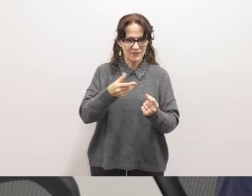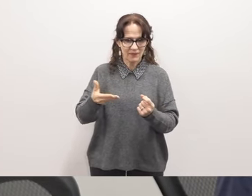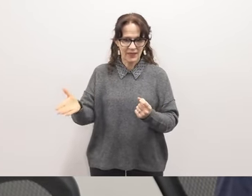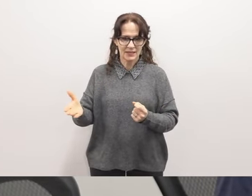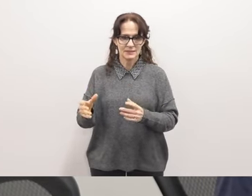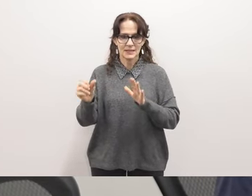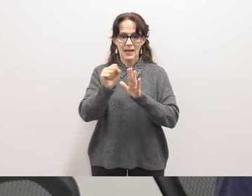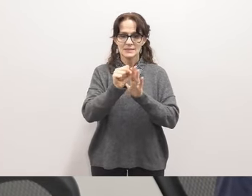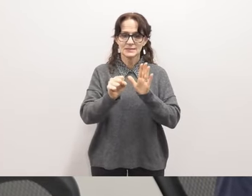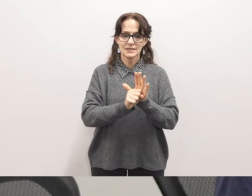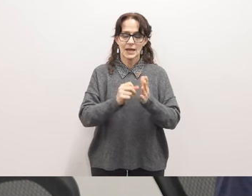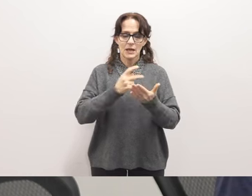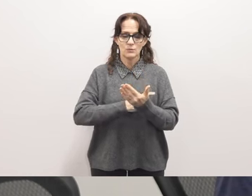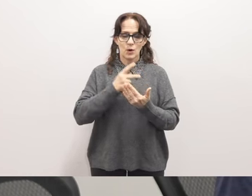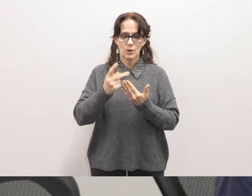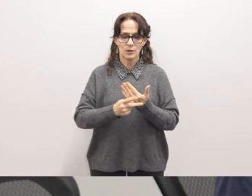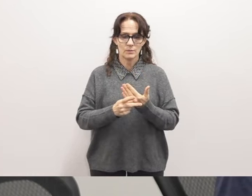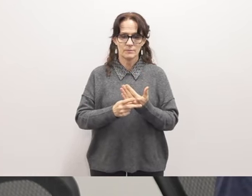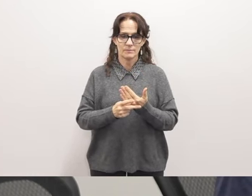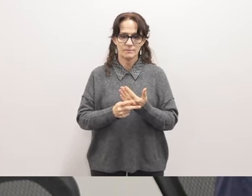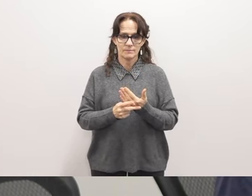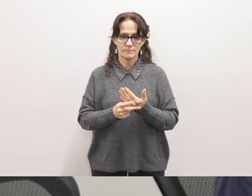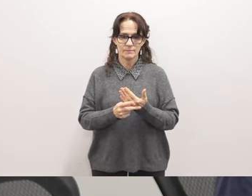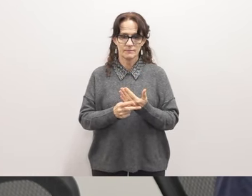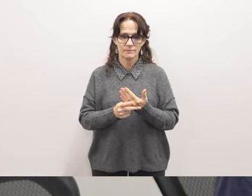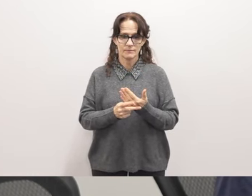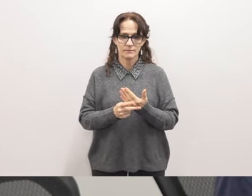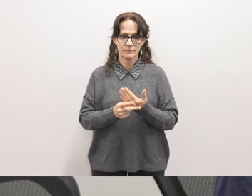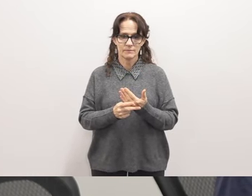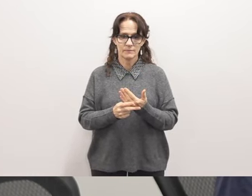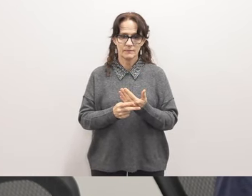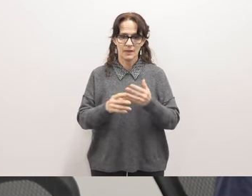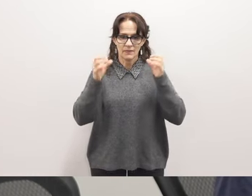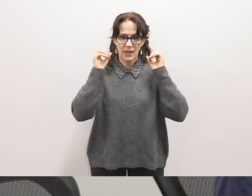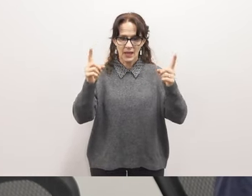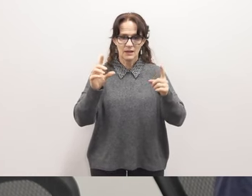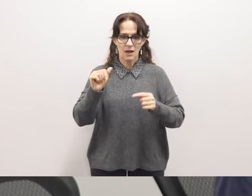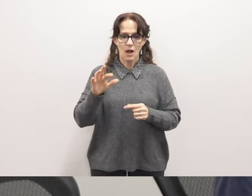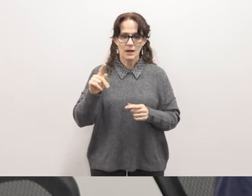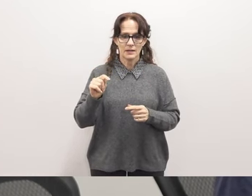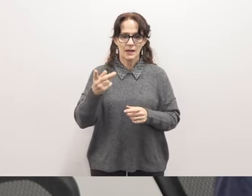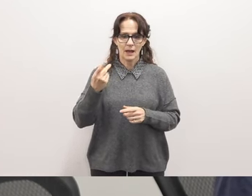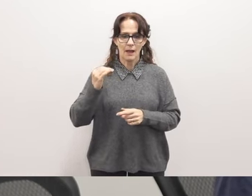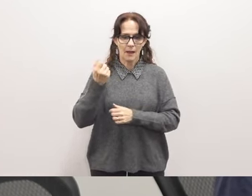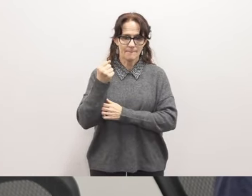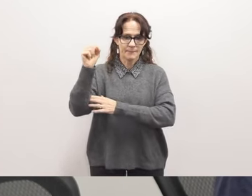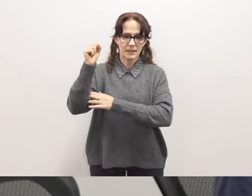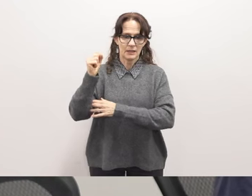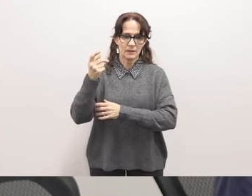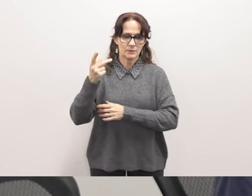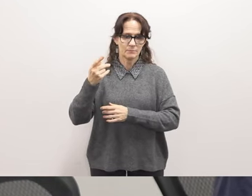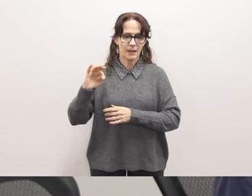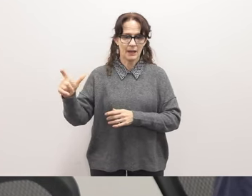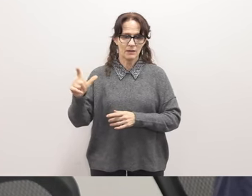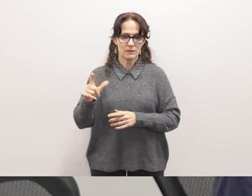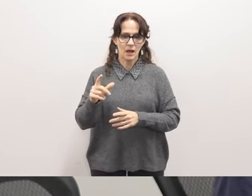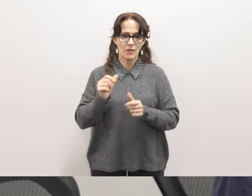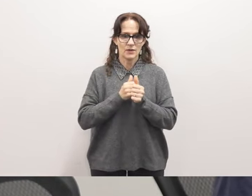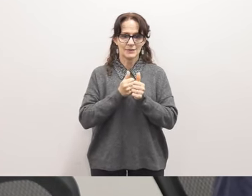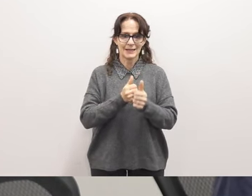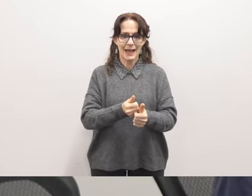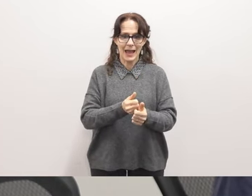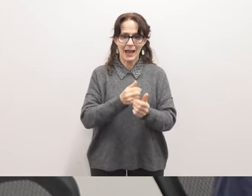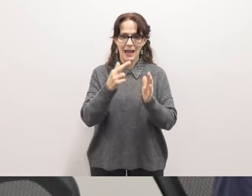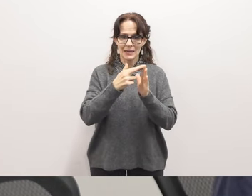state programs so your um the education audit appeals panel every year issues an audit guide that we have to follow